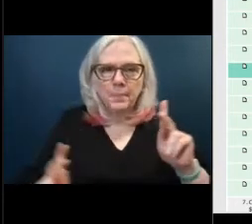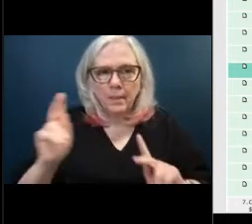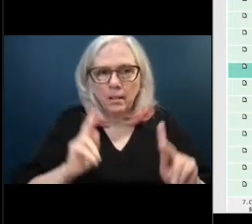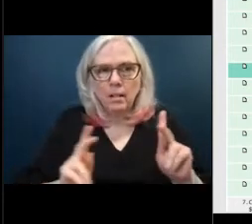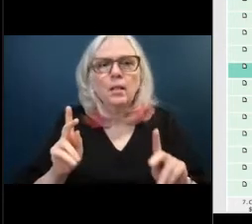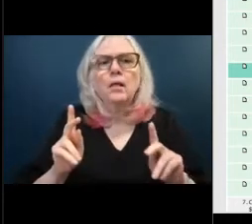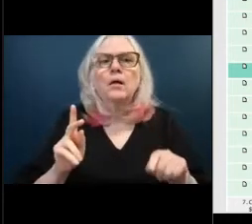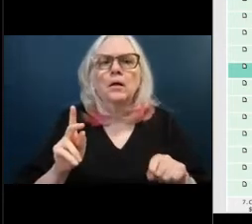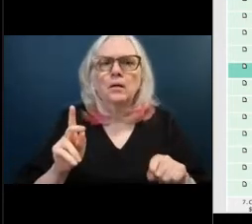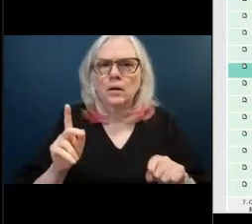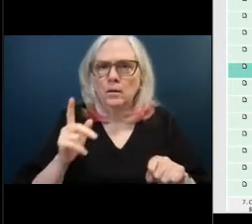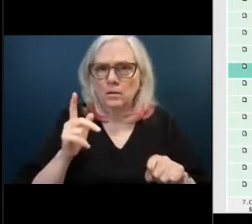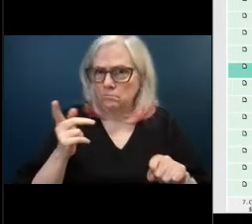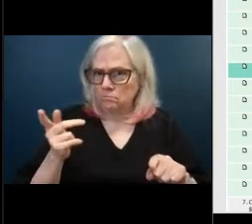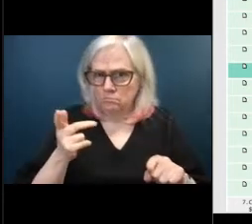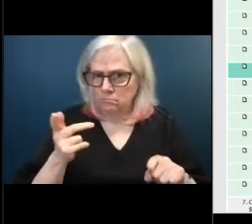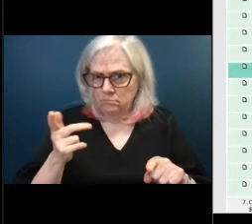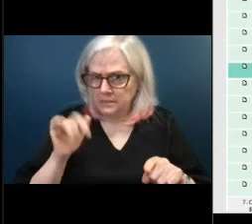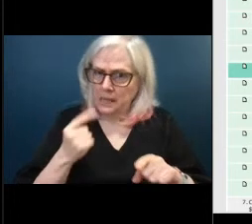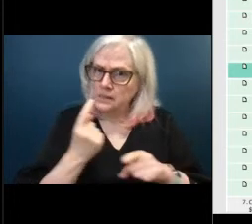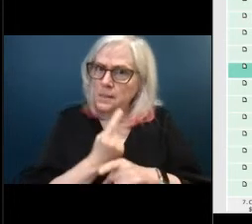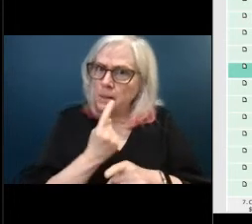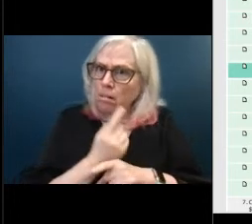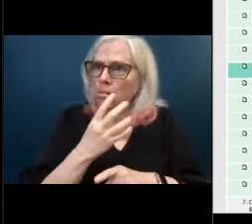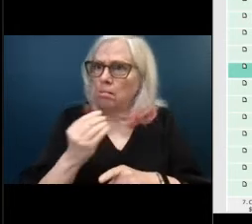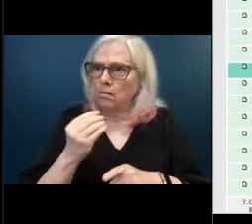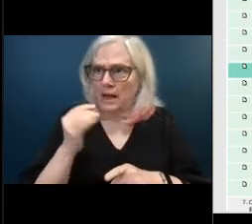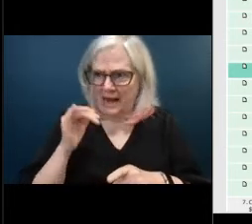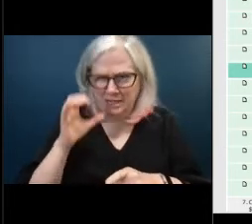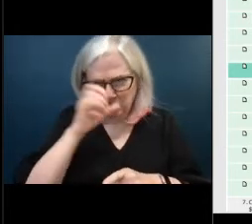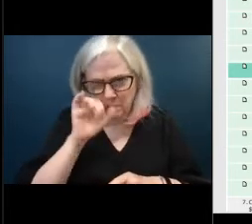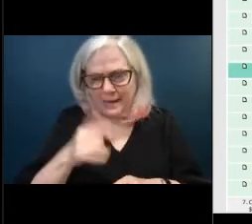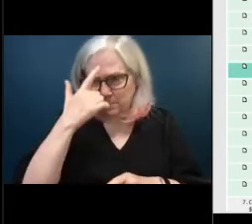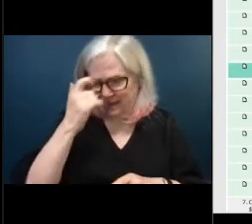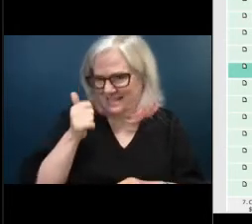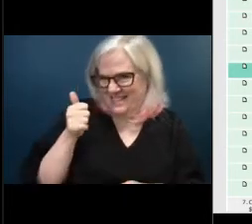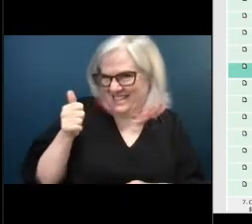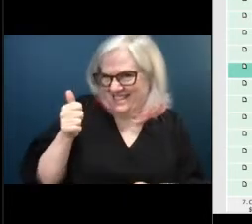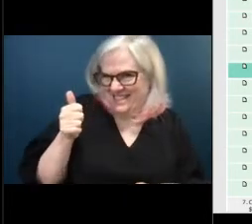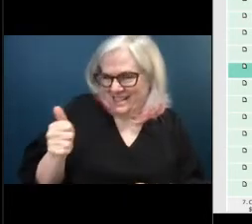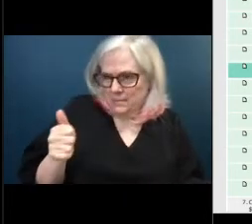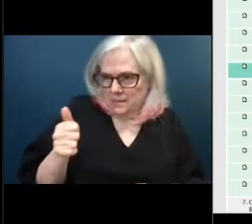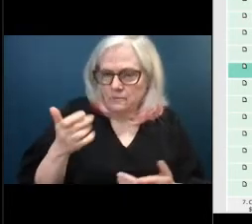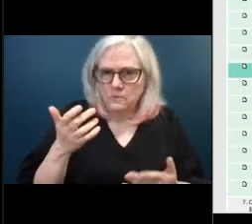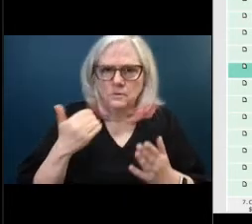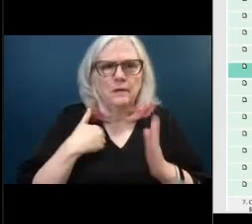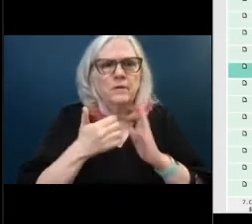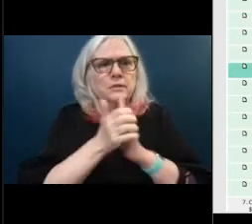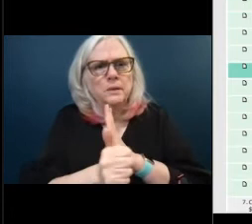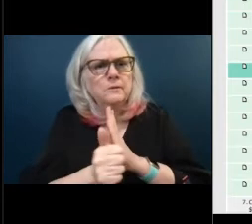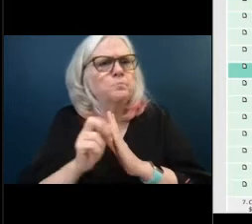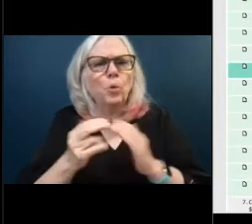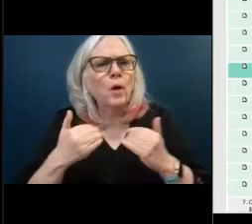uncollectibles um and and are there any grants anything like that that we could look at for offsetting